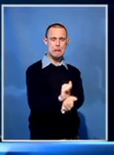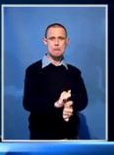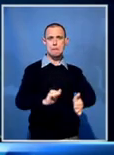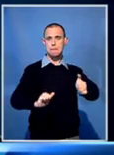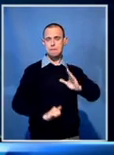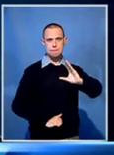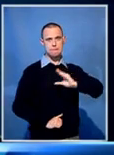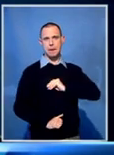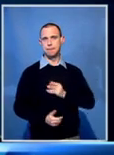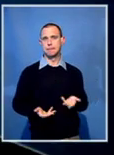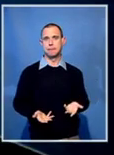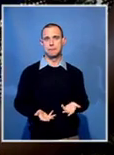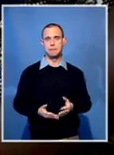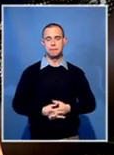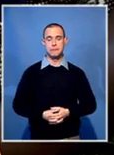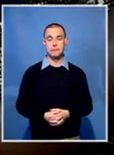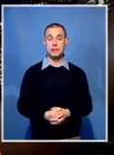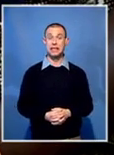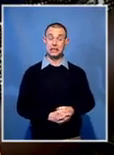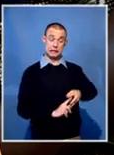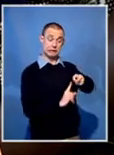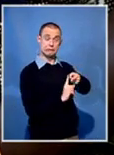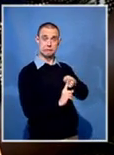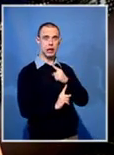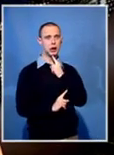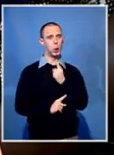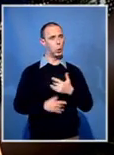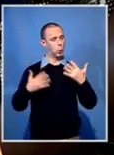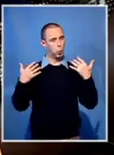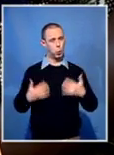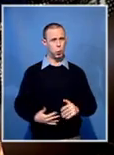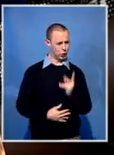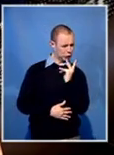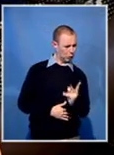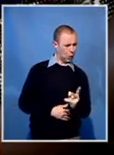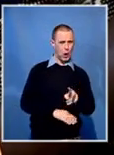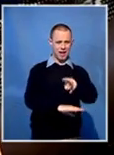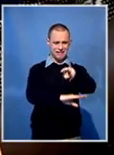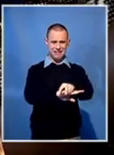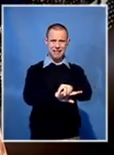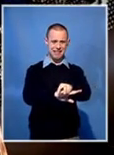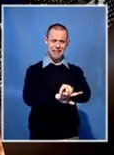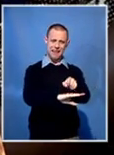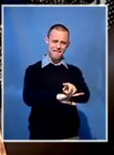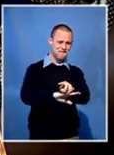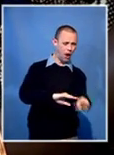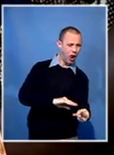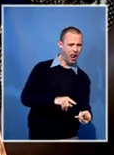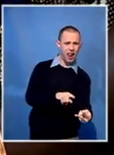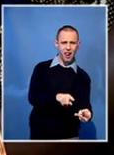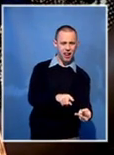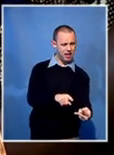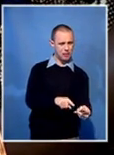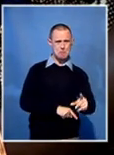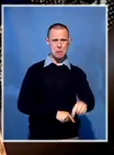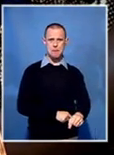already been bent. Gamlana says he then noticed Miromasiya had fallen from the cell bench and was lying